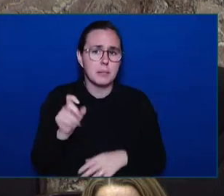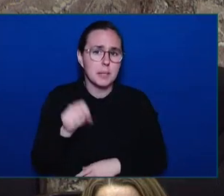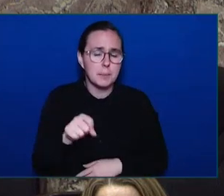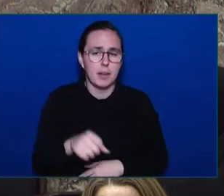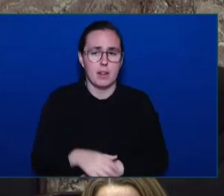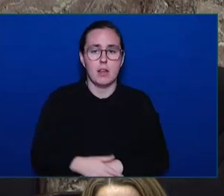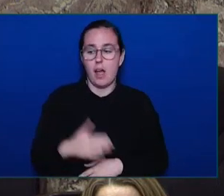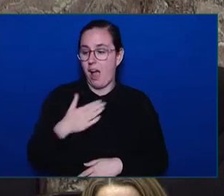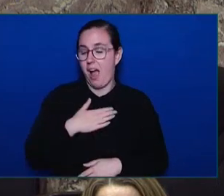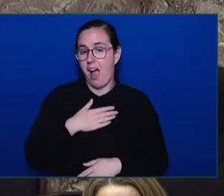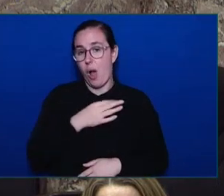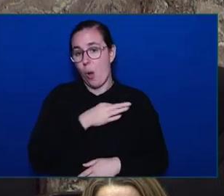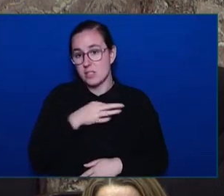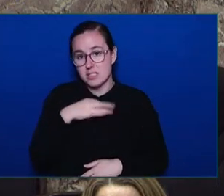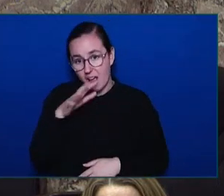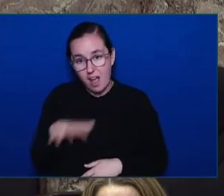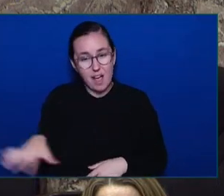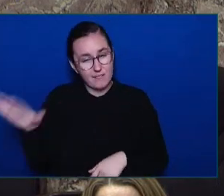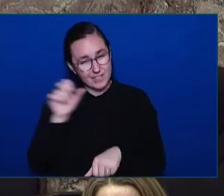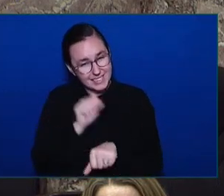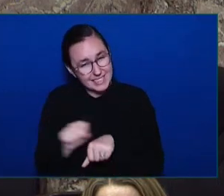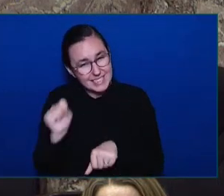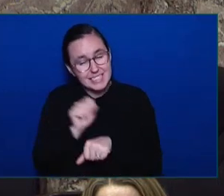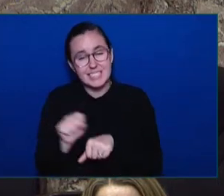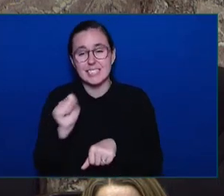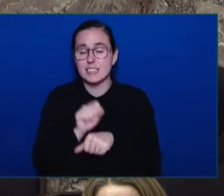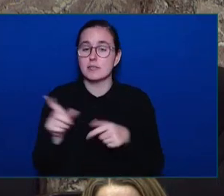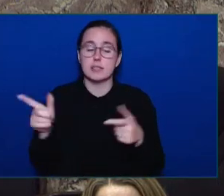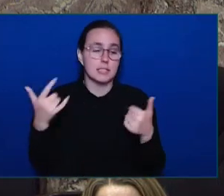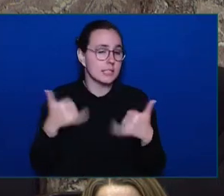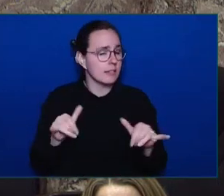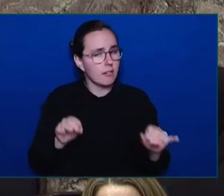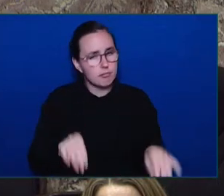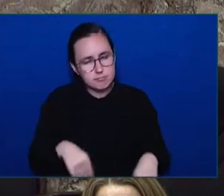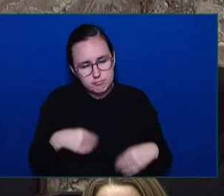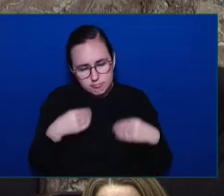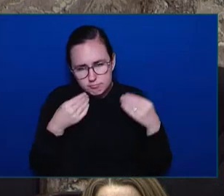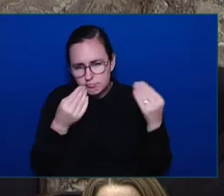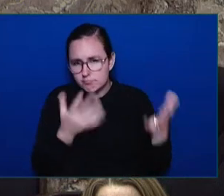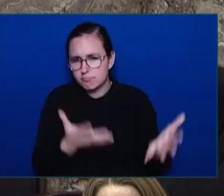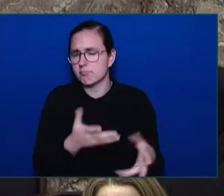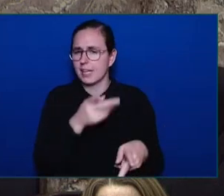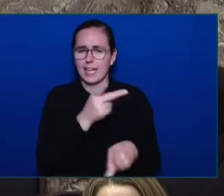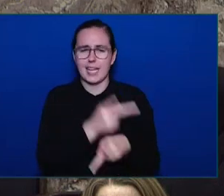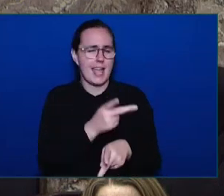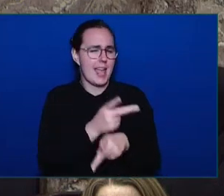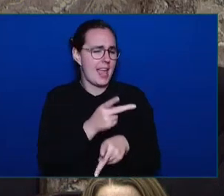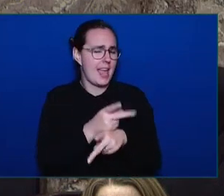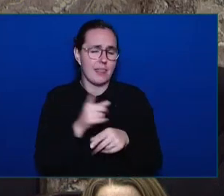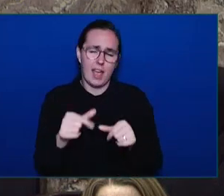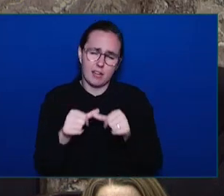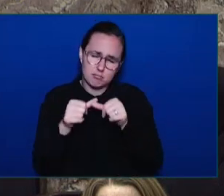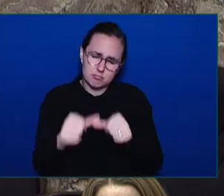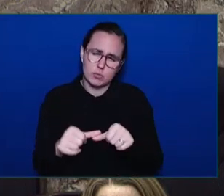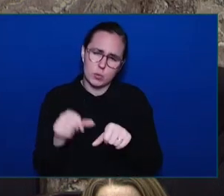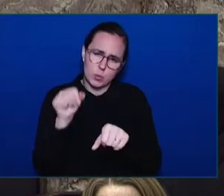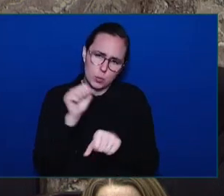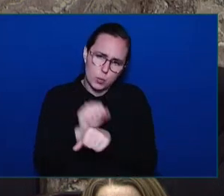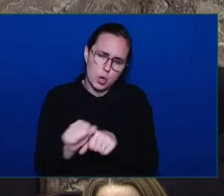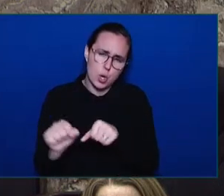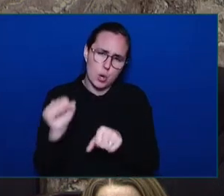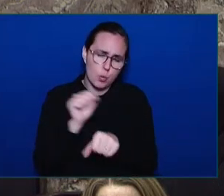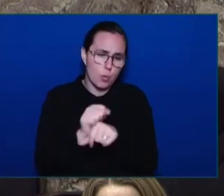been up to that challenge. They have worked exceptionally hard providing care for everybody, every person in our health care system.